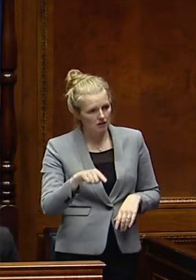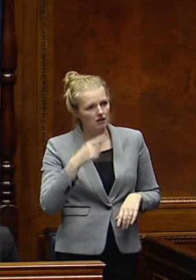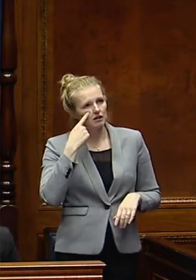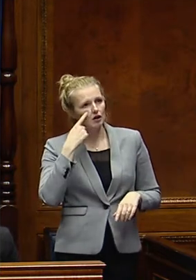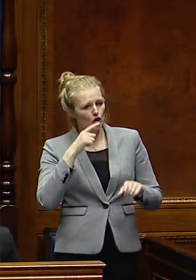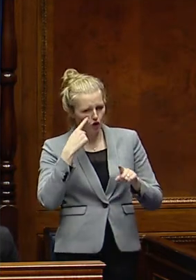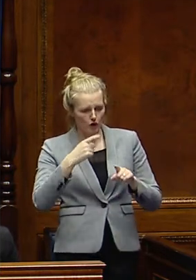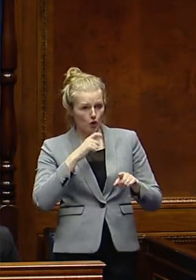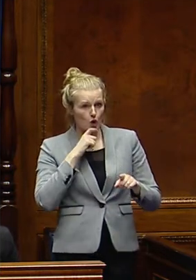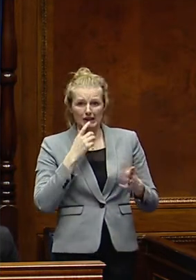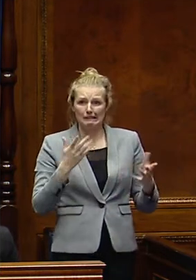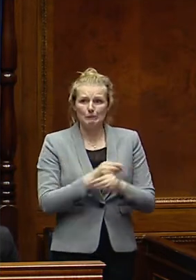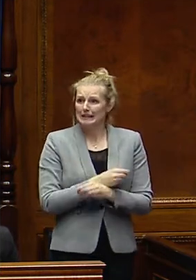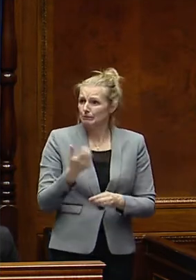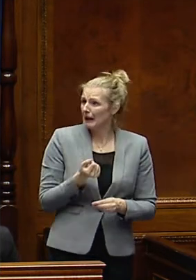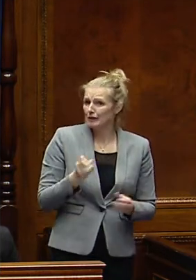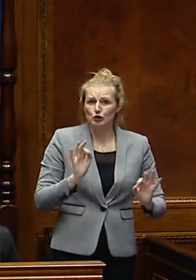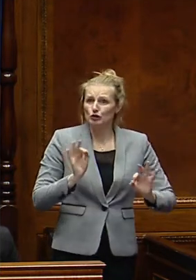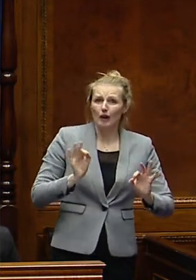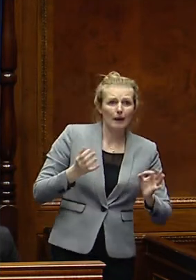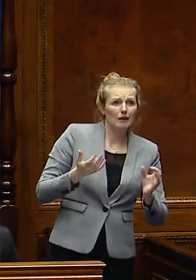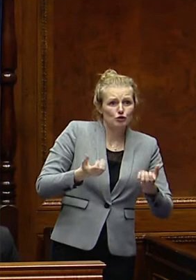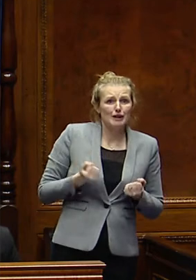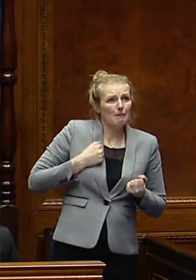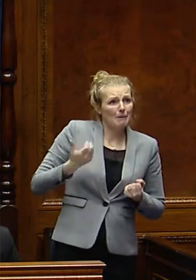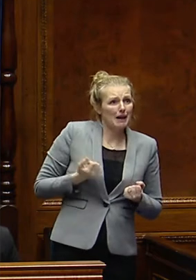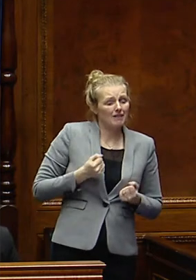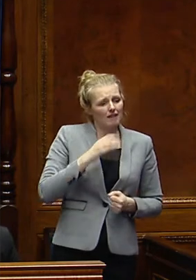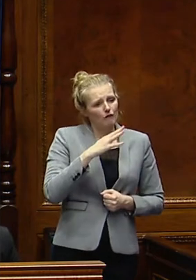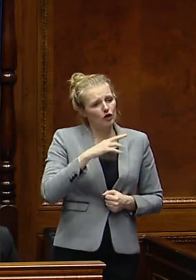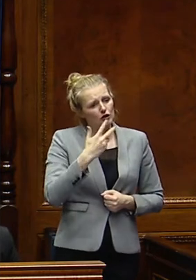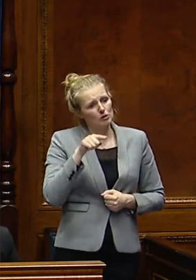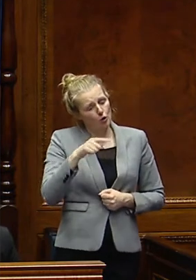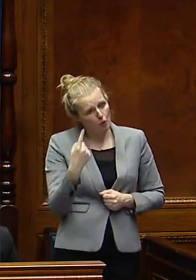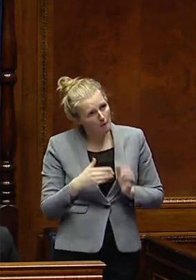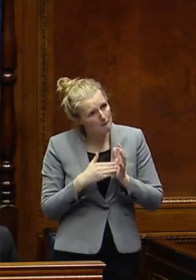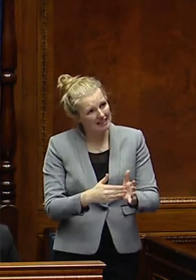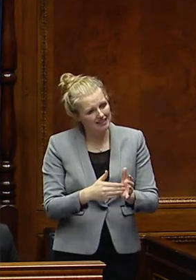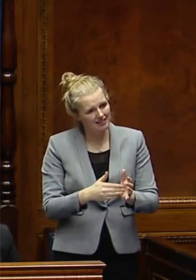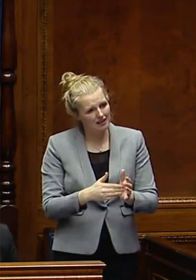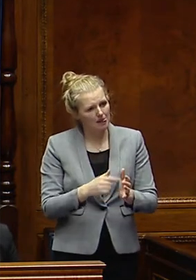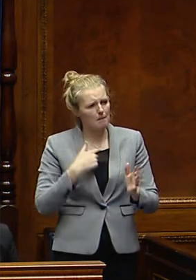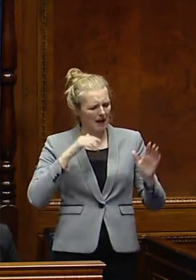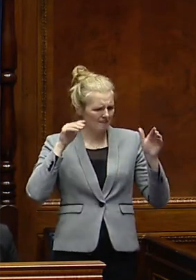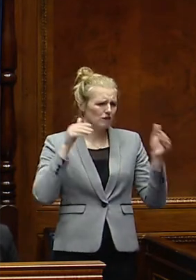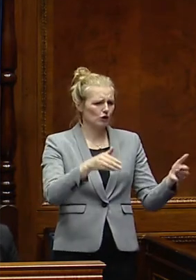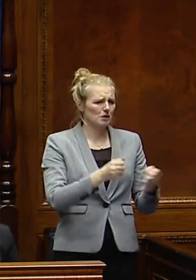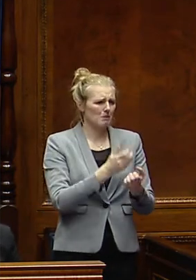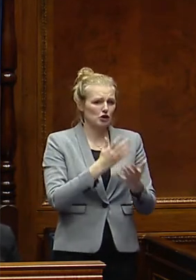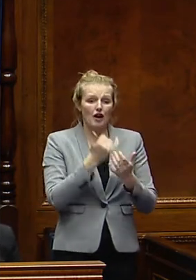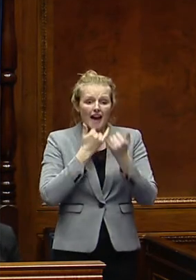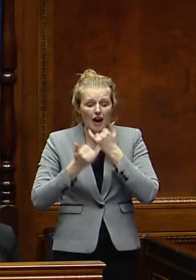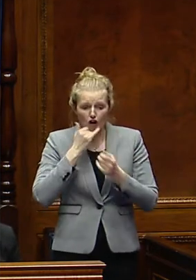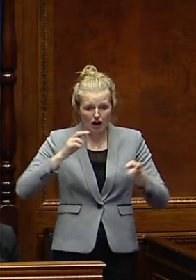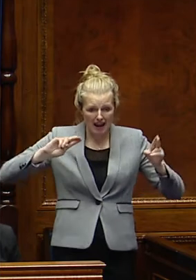looking at those who are not getting the benefits that they are entitled to, it is £43.1 million. So my focus is around reducing the error,